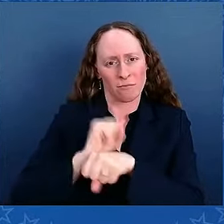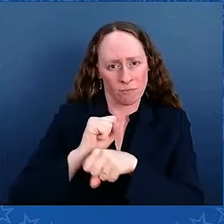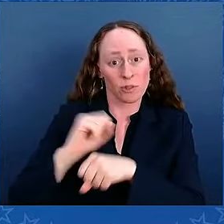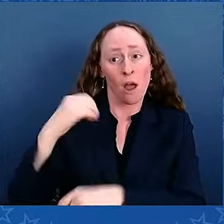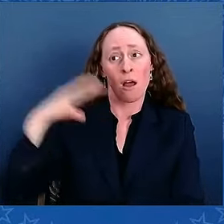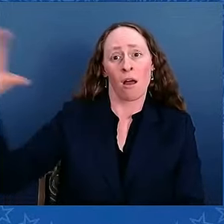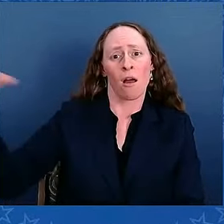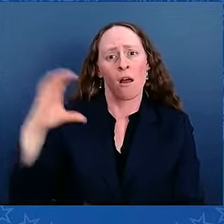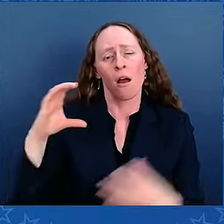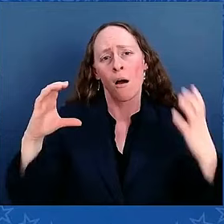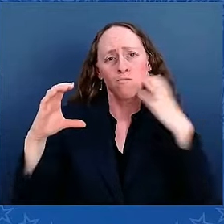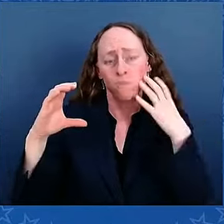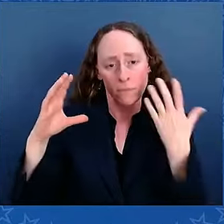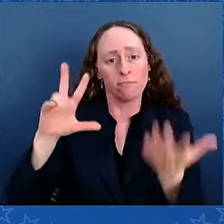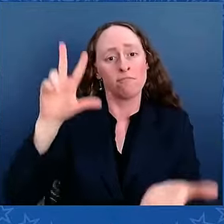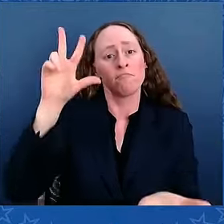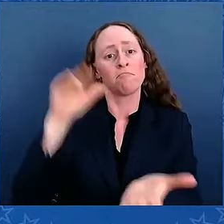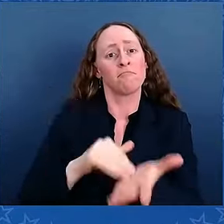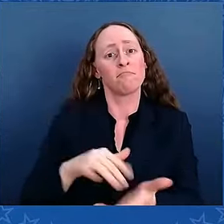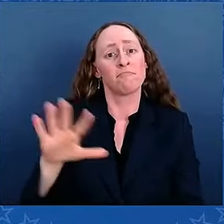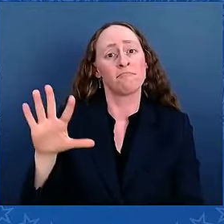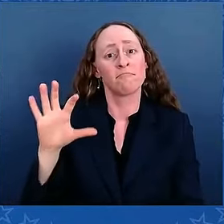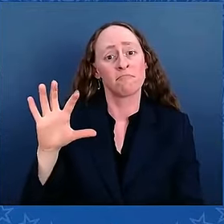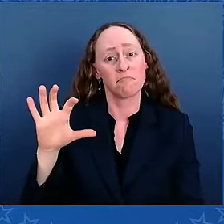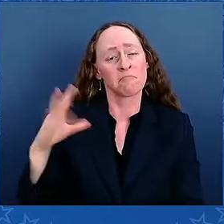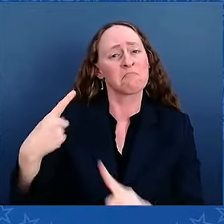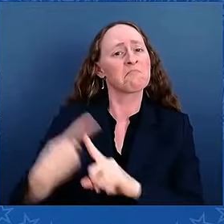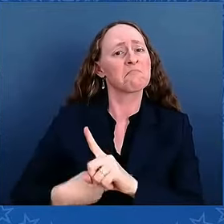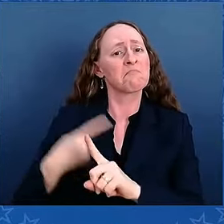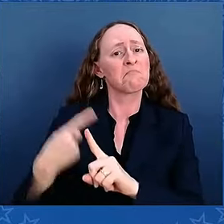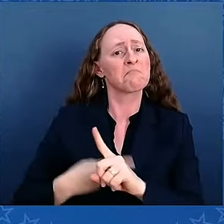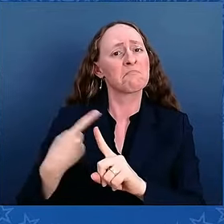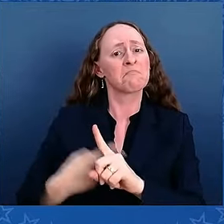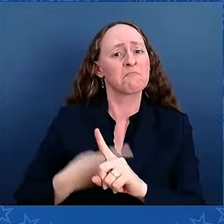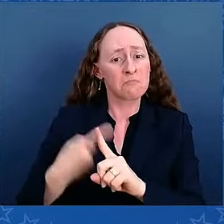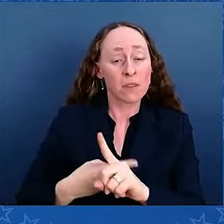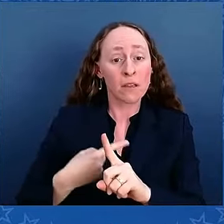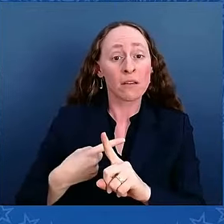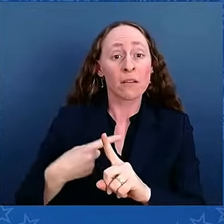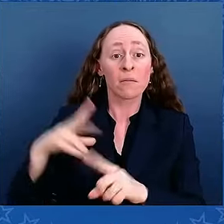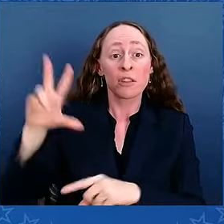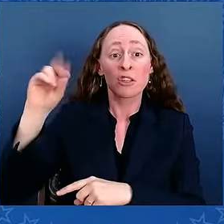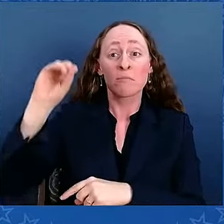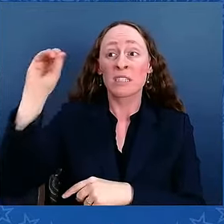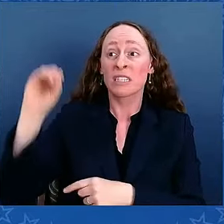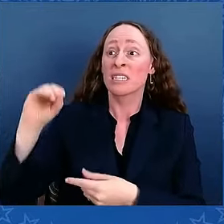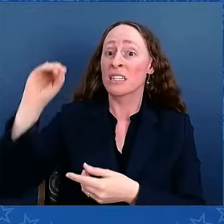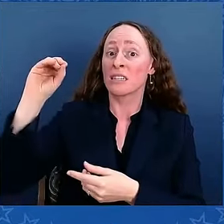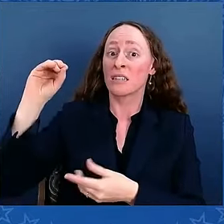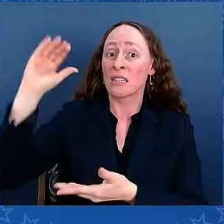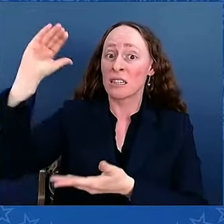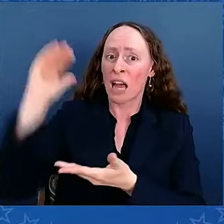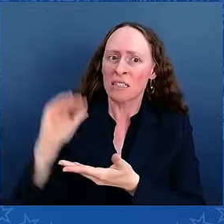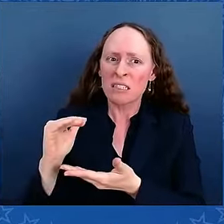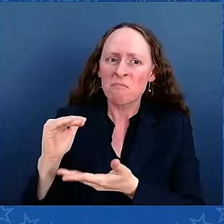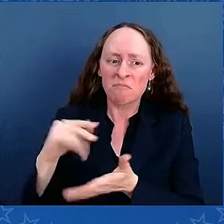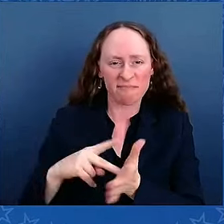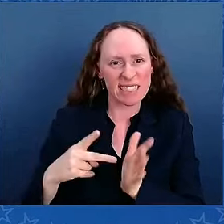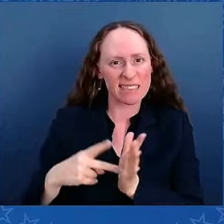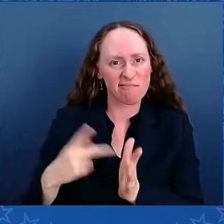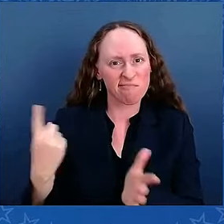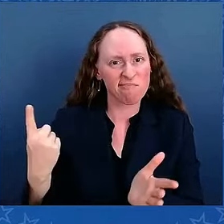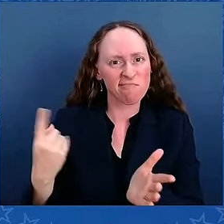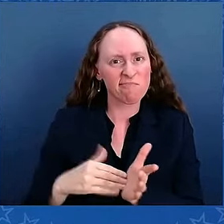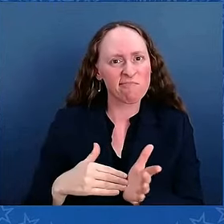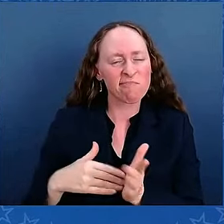pension. So the 30% cut to me meant $1,000 a month. So that's a pretty substantial cut to any working man, especially